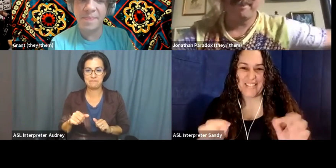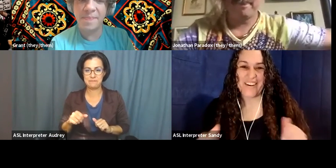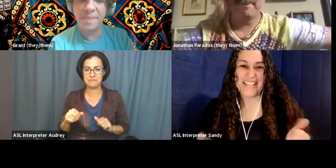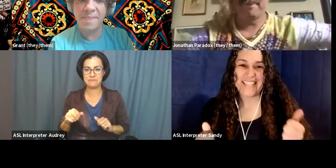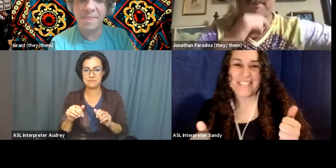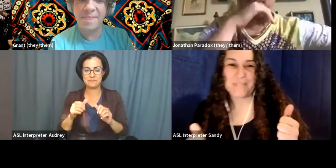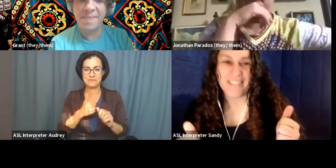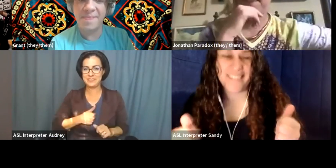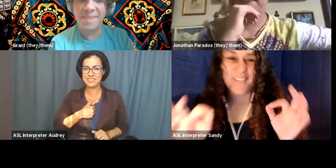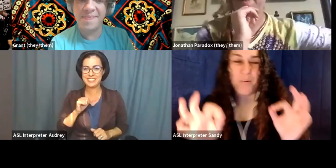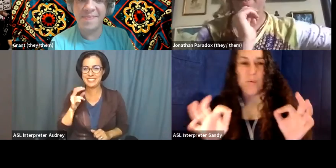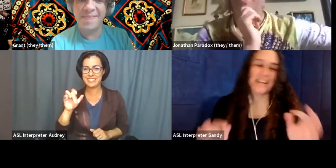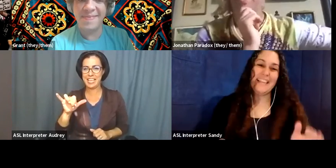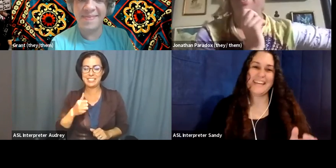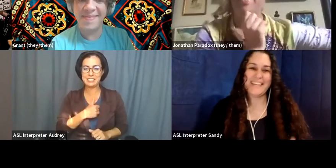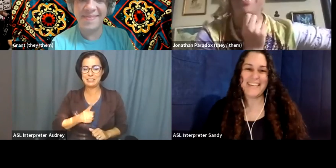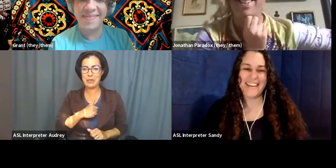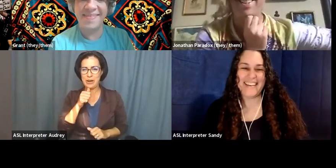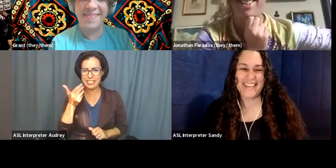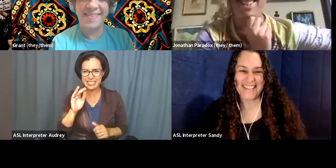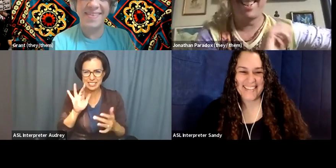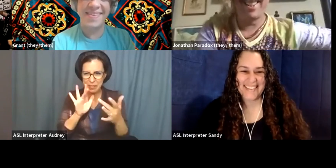Sorry. didn't seem to want to click.